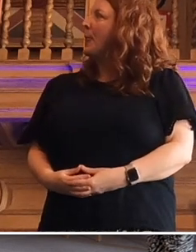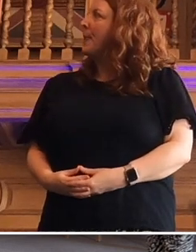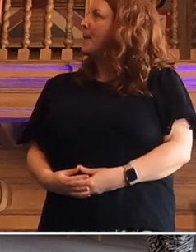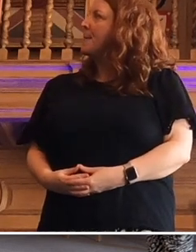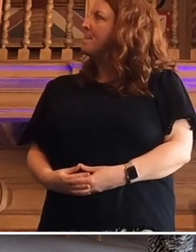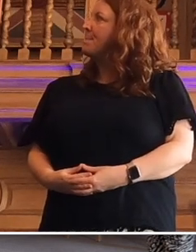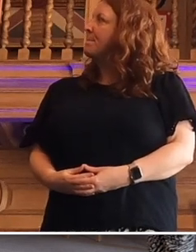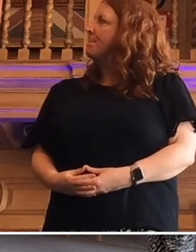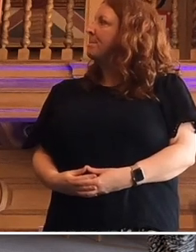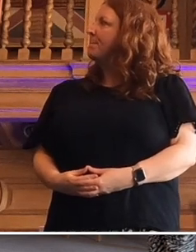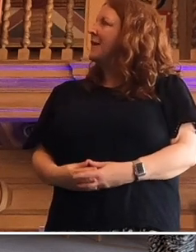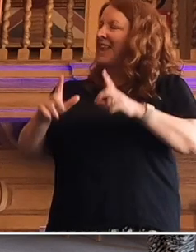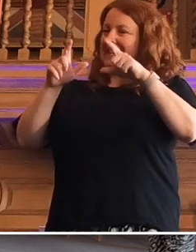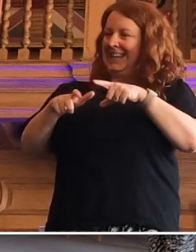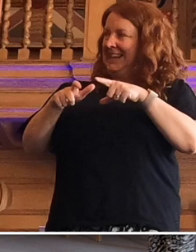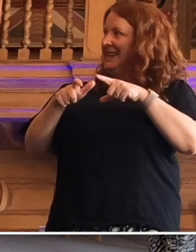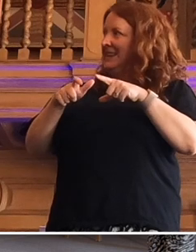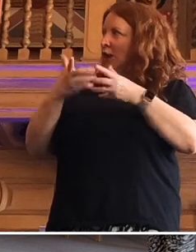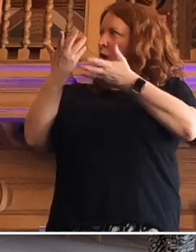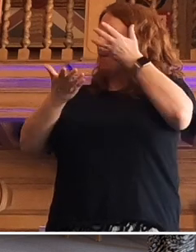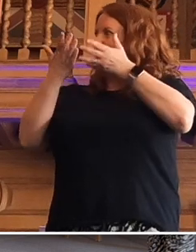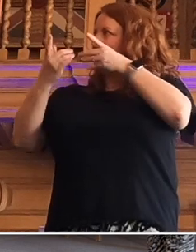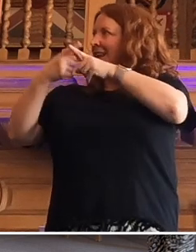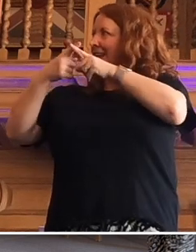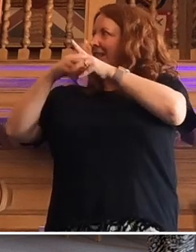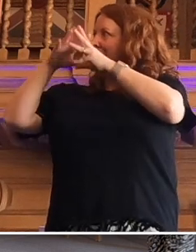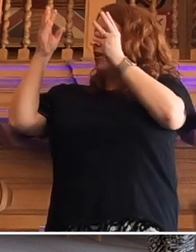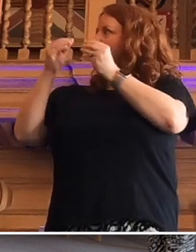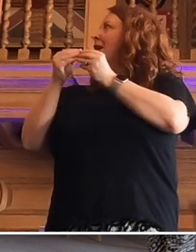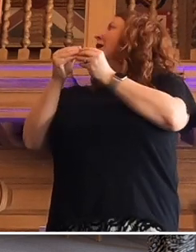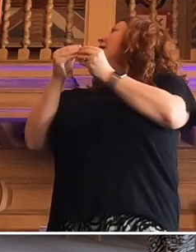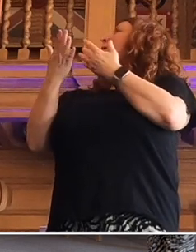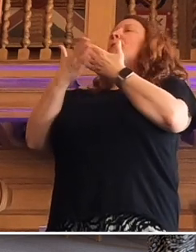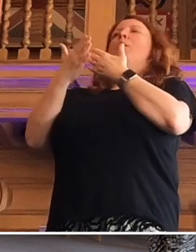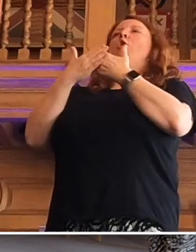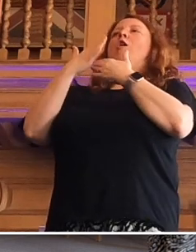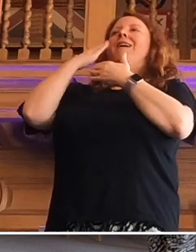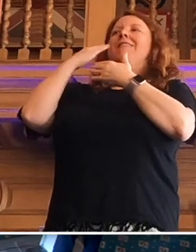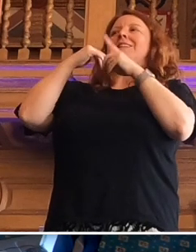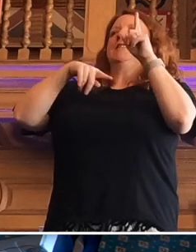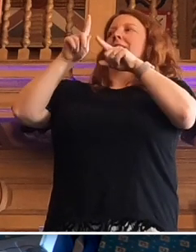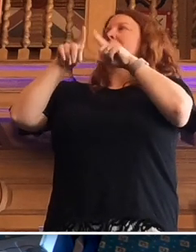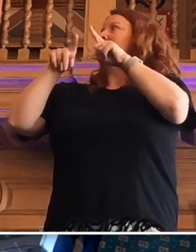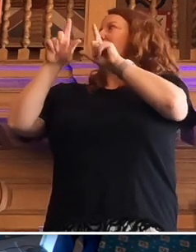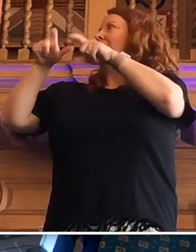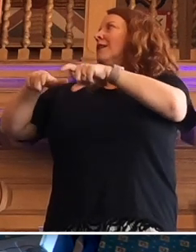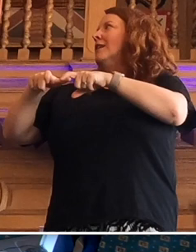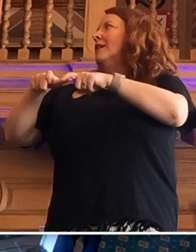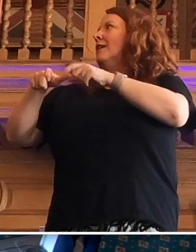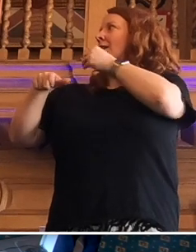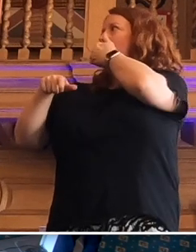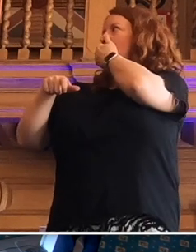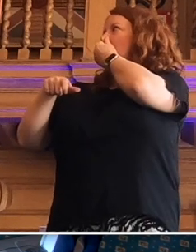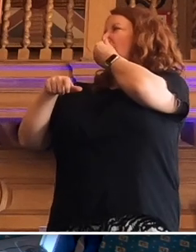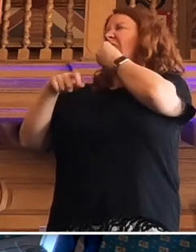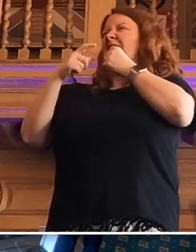there's England and a greater ethnic diversity in Leeds. What did I see? 200